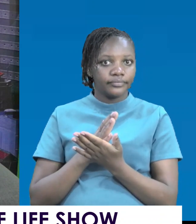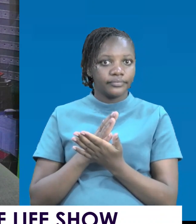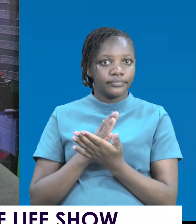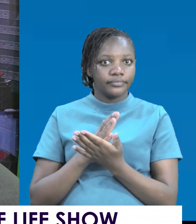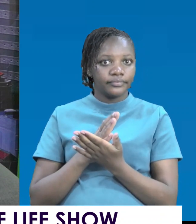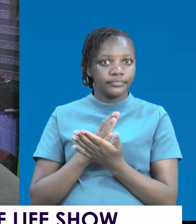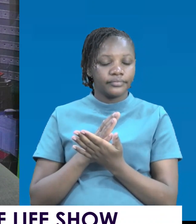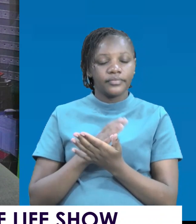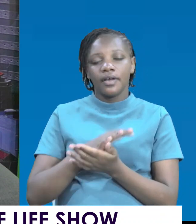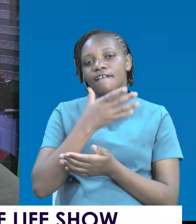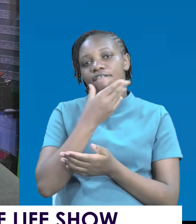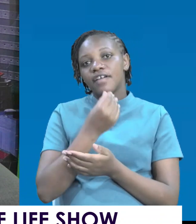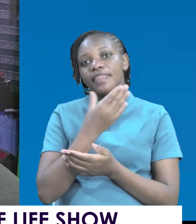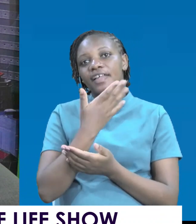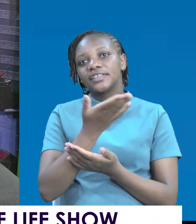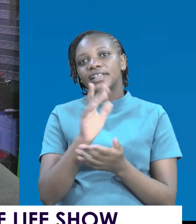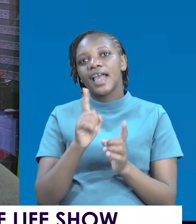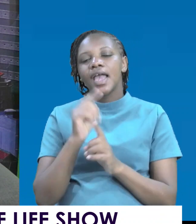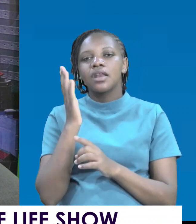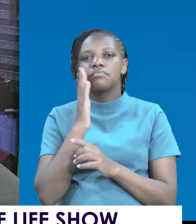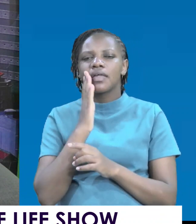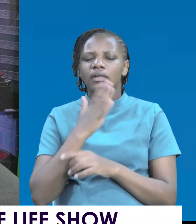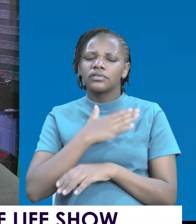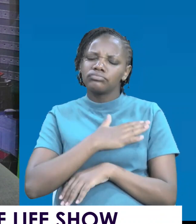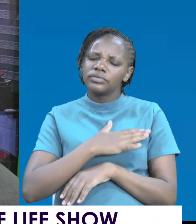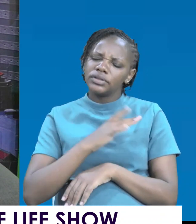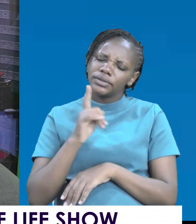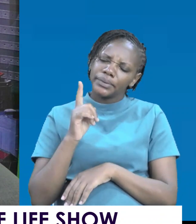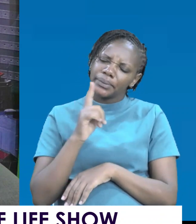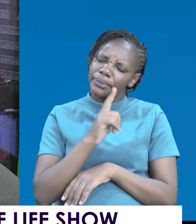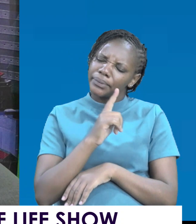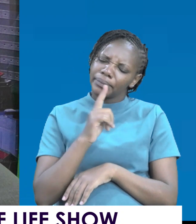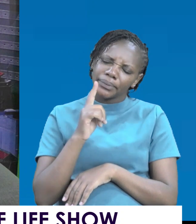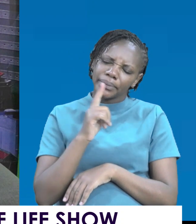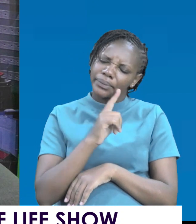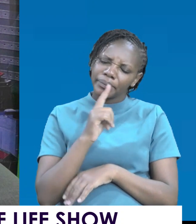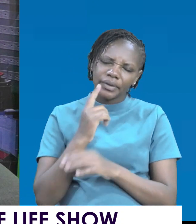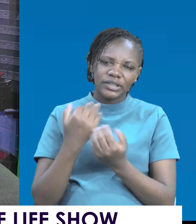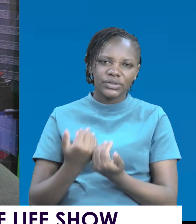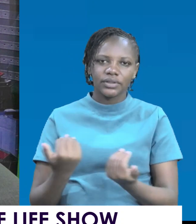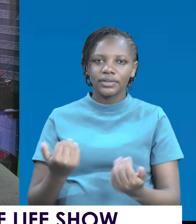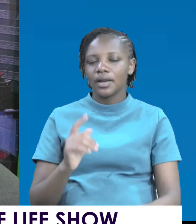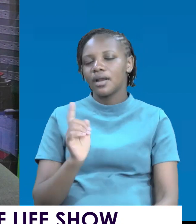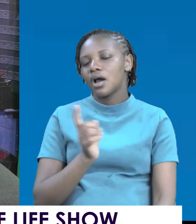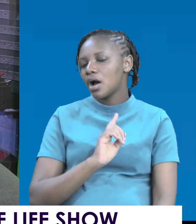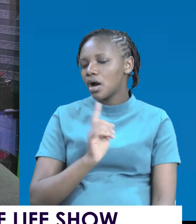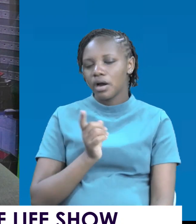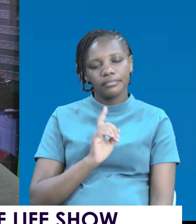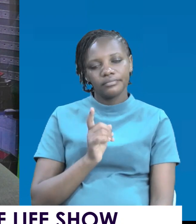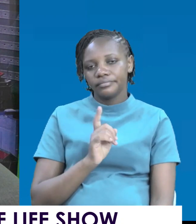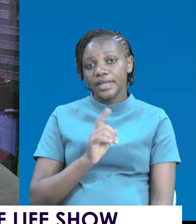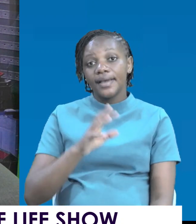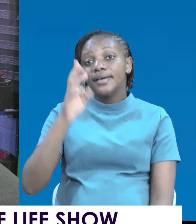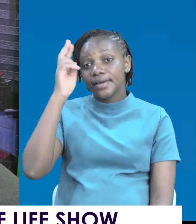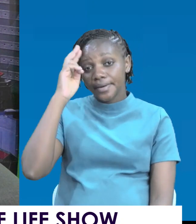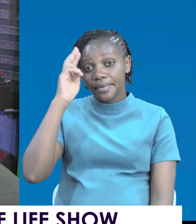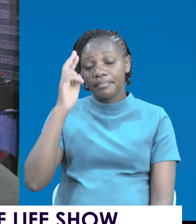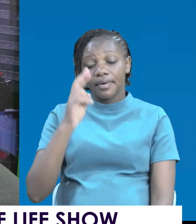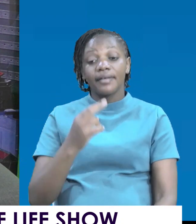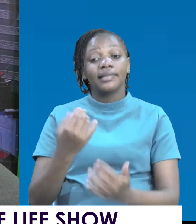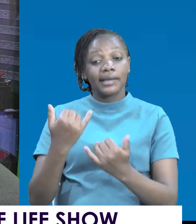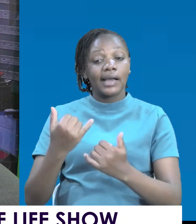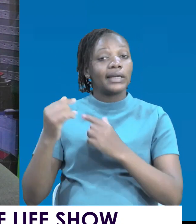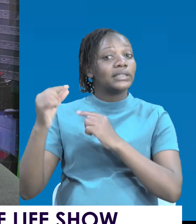Fathers and mothers, don't be too hard on your children. We are living in a generation where,